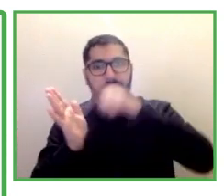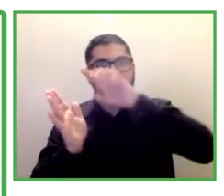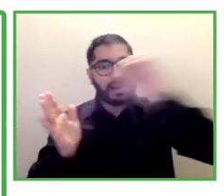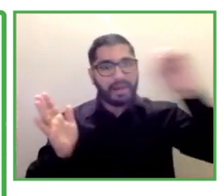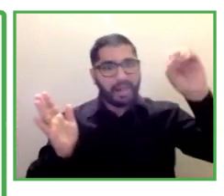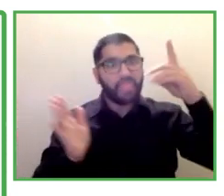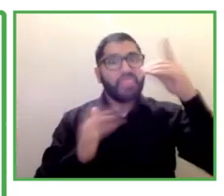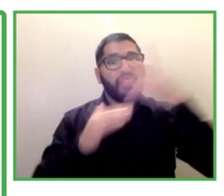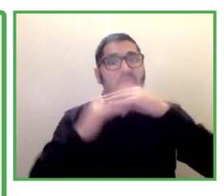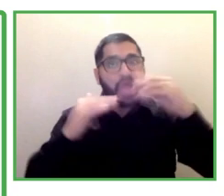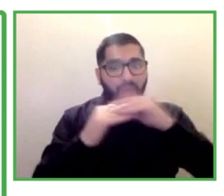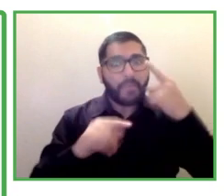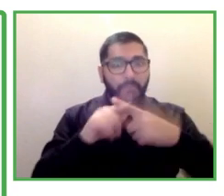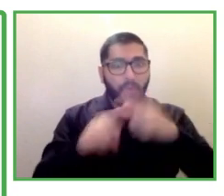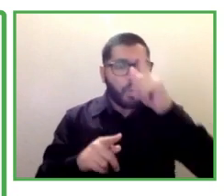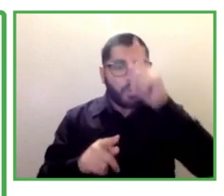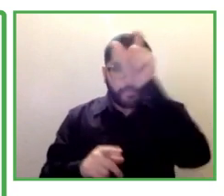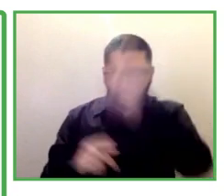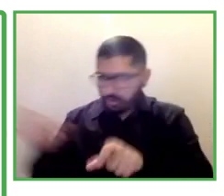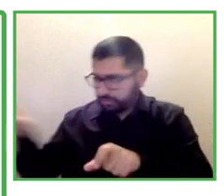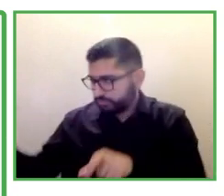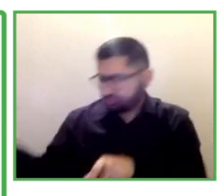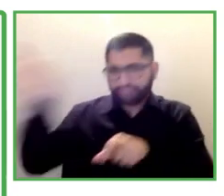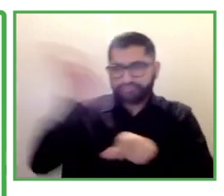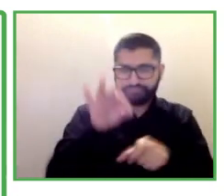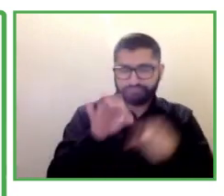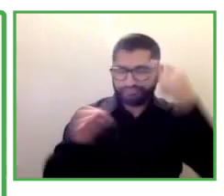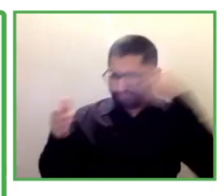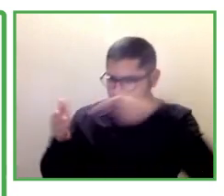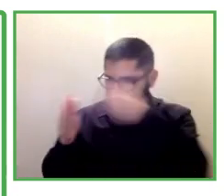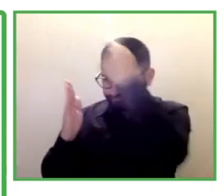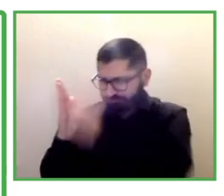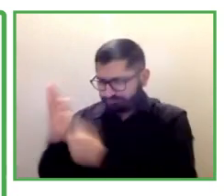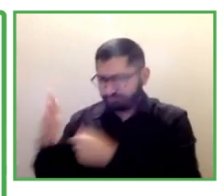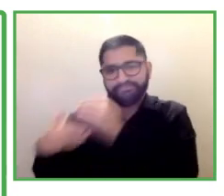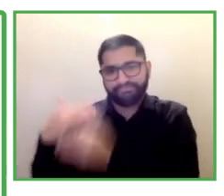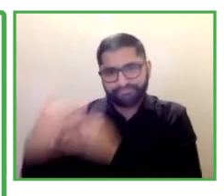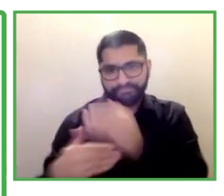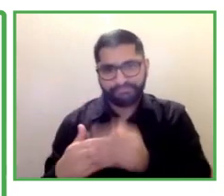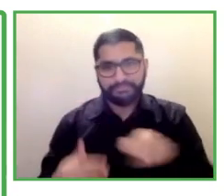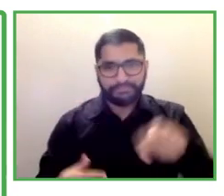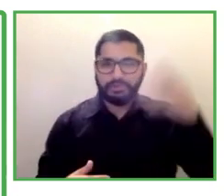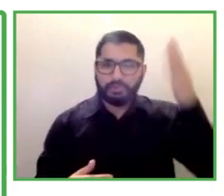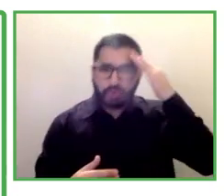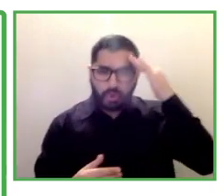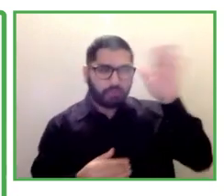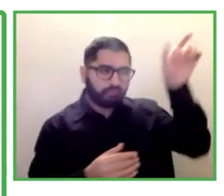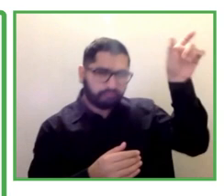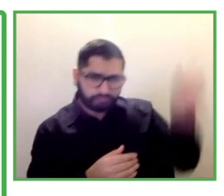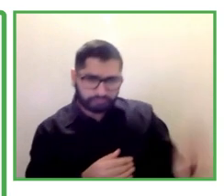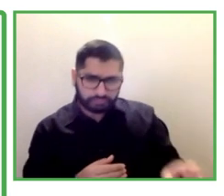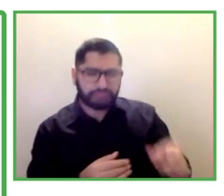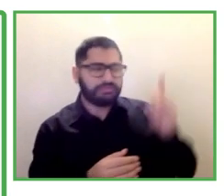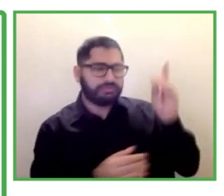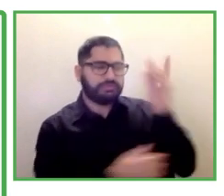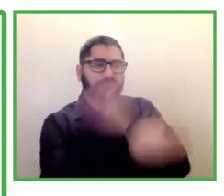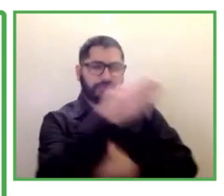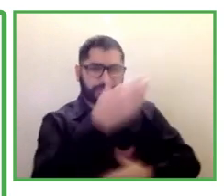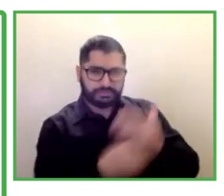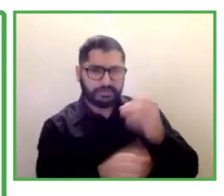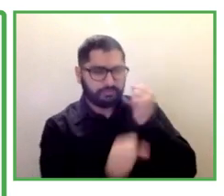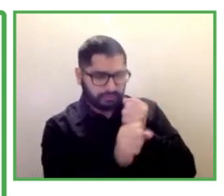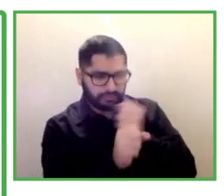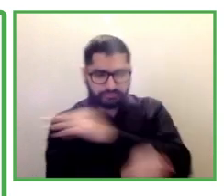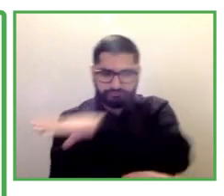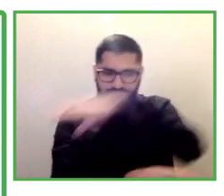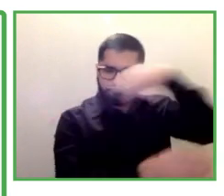depending on any particular funds employers keep coming back to us wanting to do the program more and more another point to how the